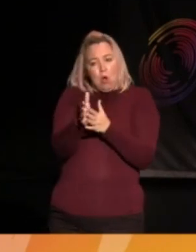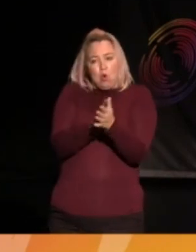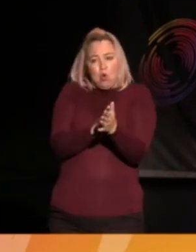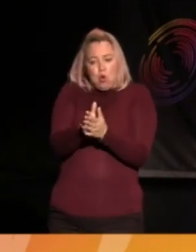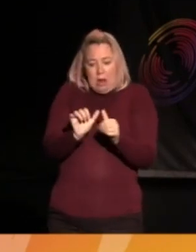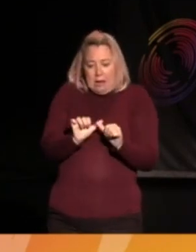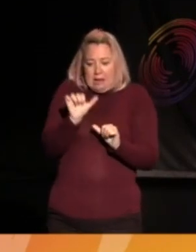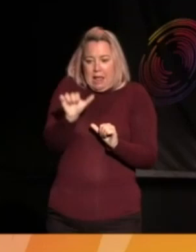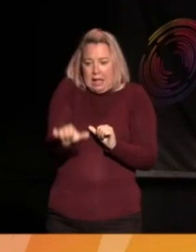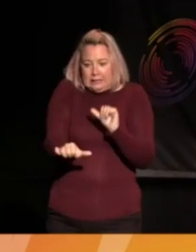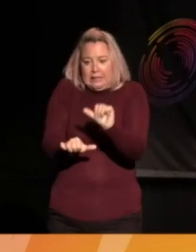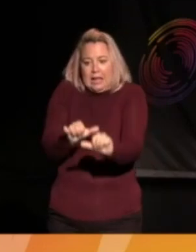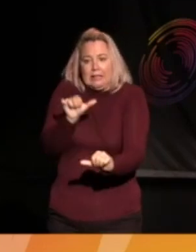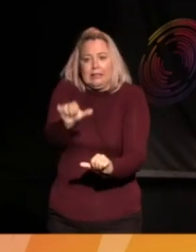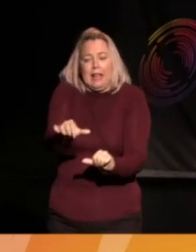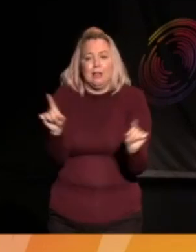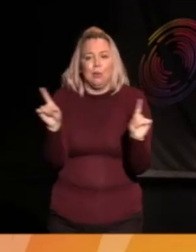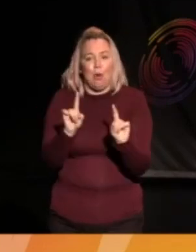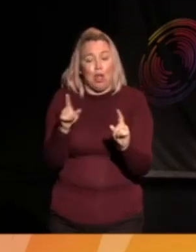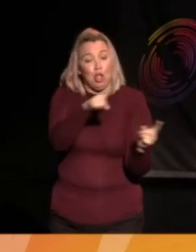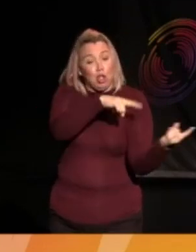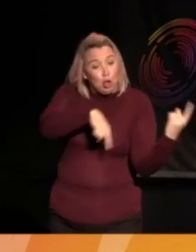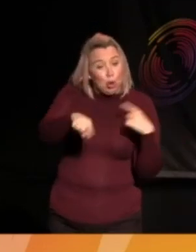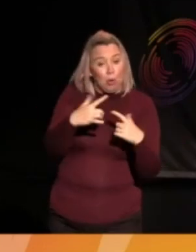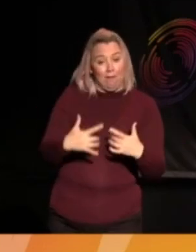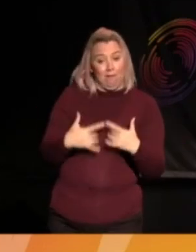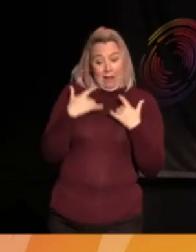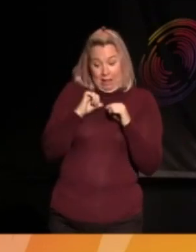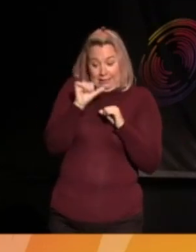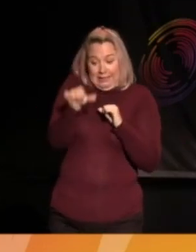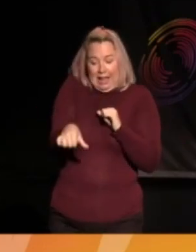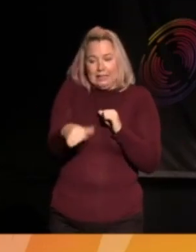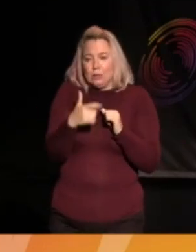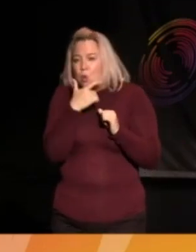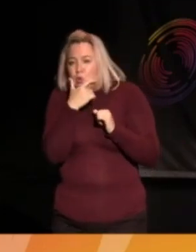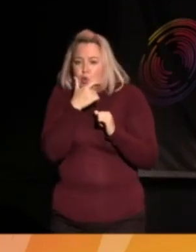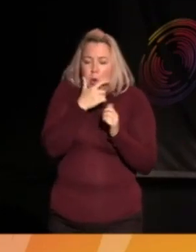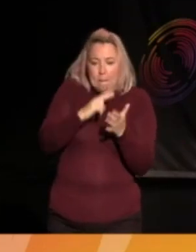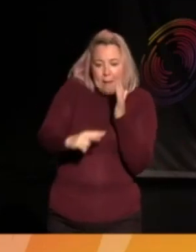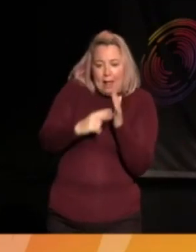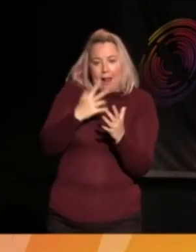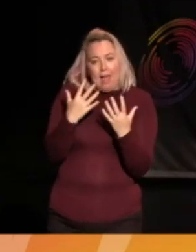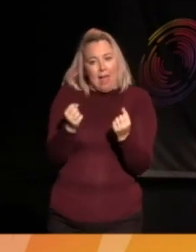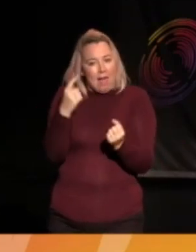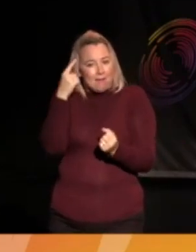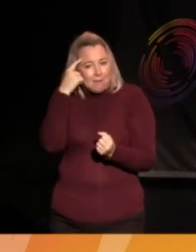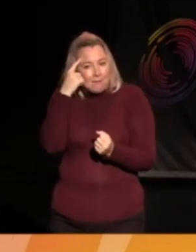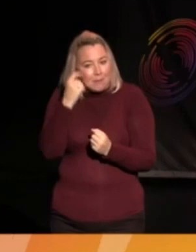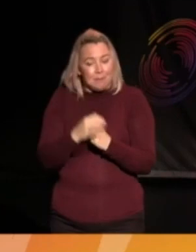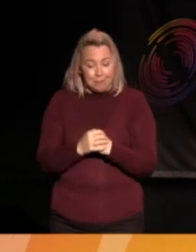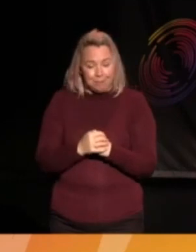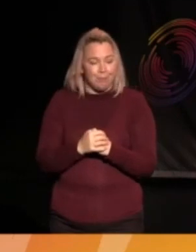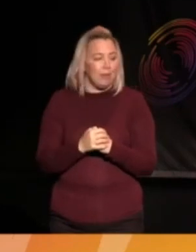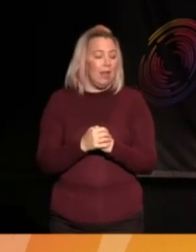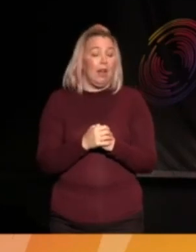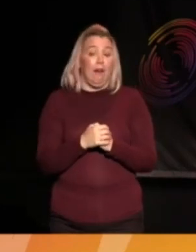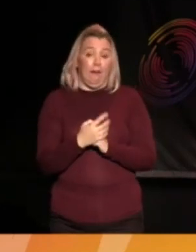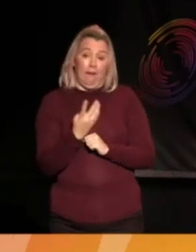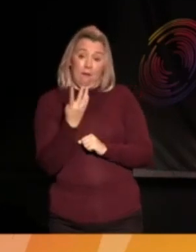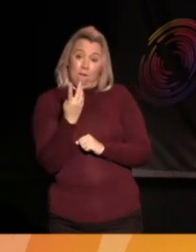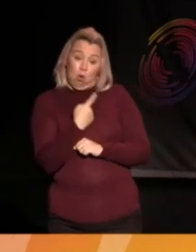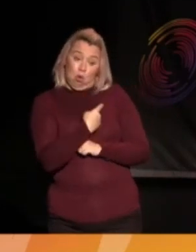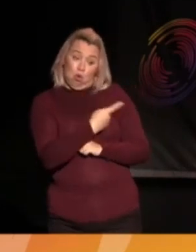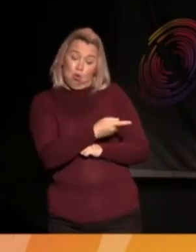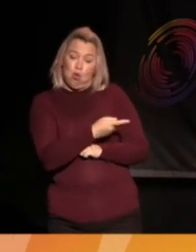we've had lots of conversations about you, what you all feel you will do next. But there are four people here who are as